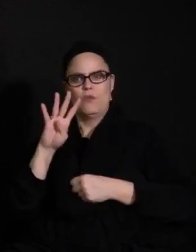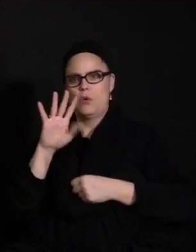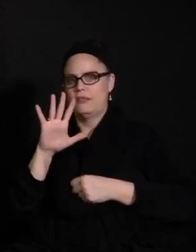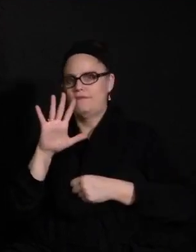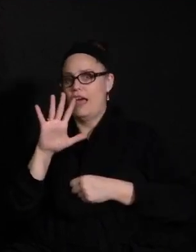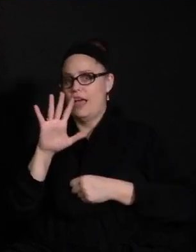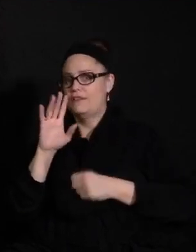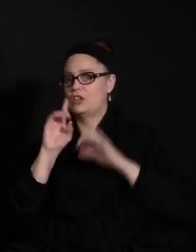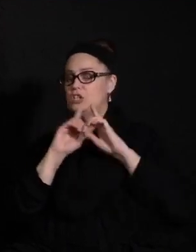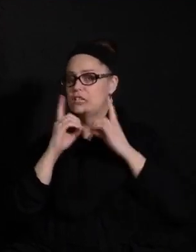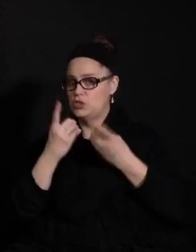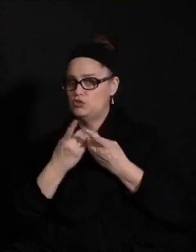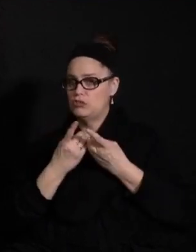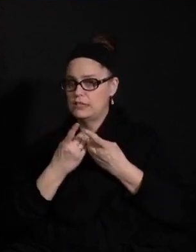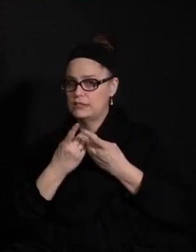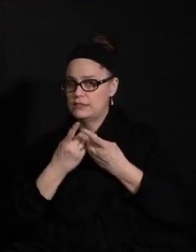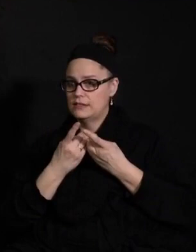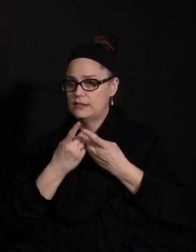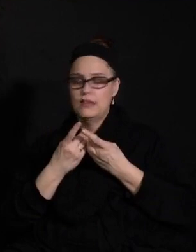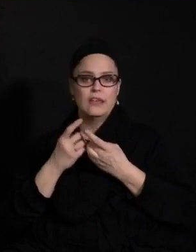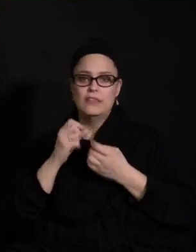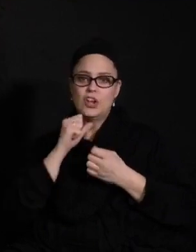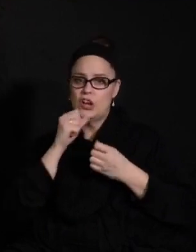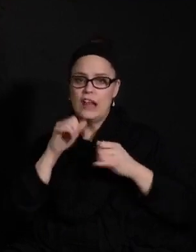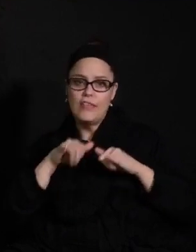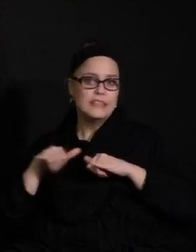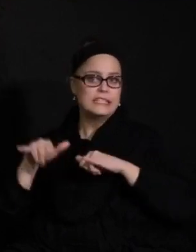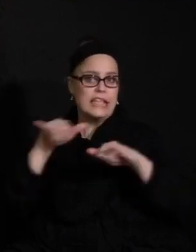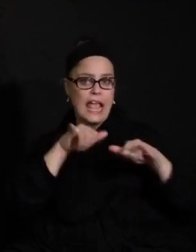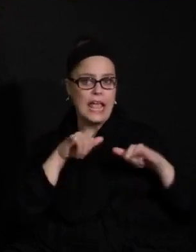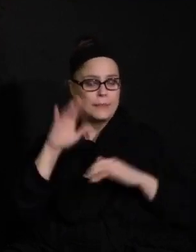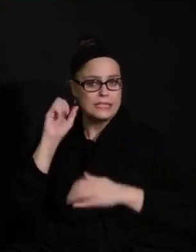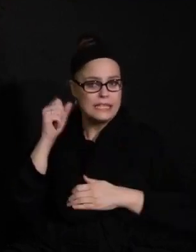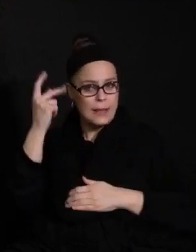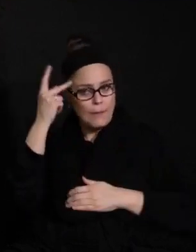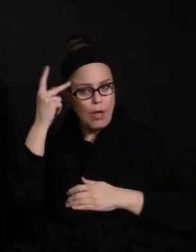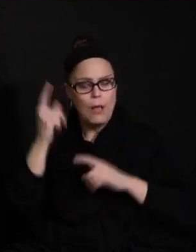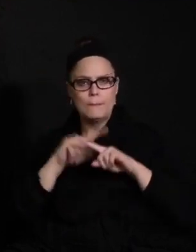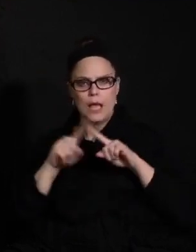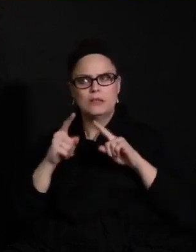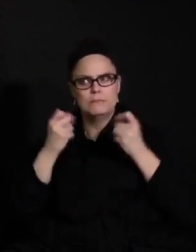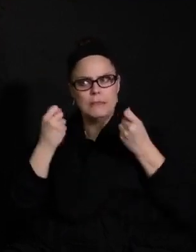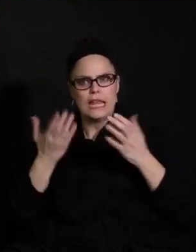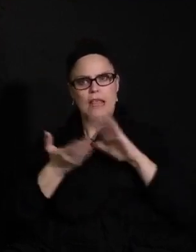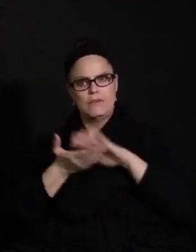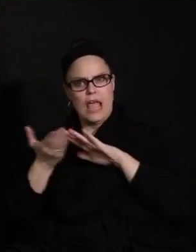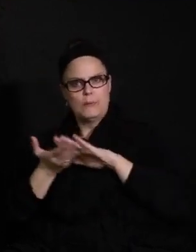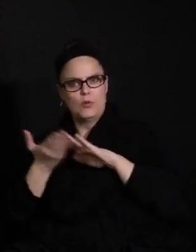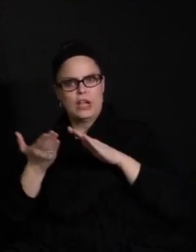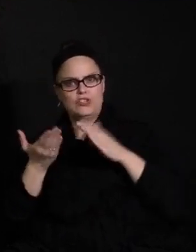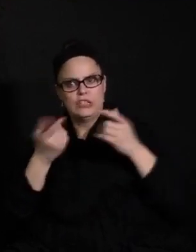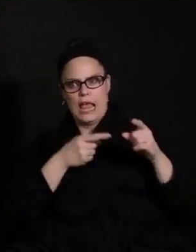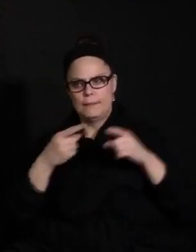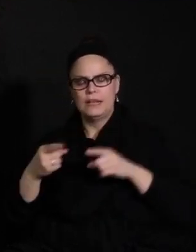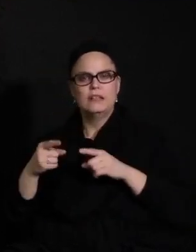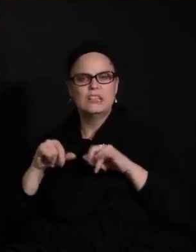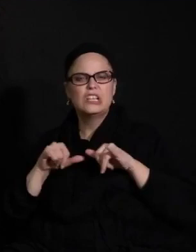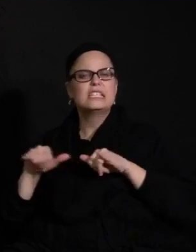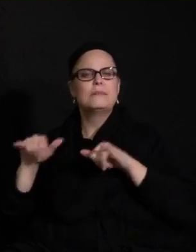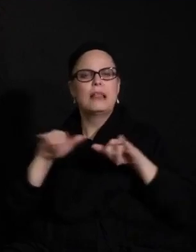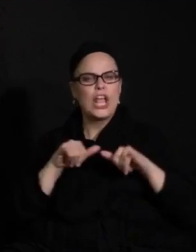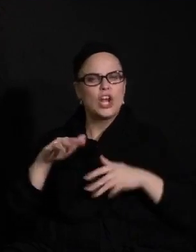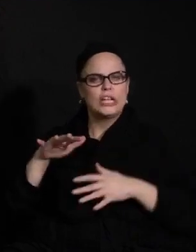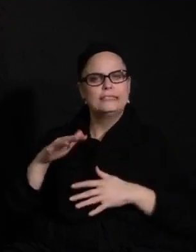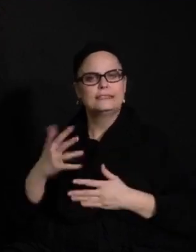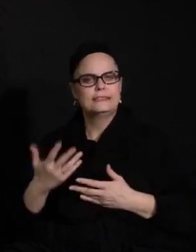that are, you know, not all similar to St. Paul, but a lot of the operations and things that we're doing, there's a lot of similarities in terms of